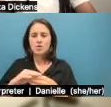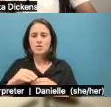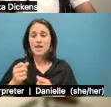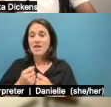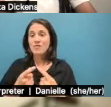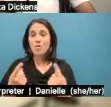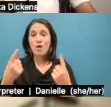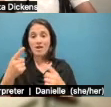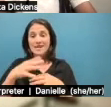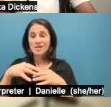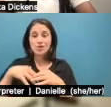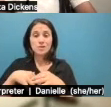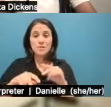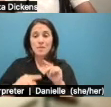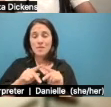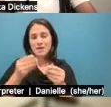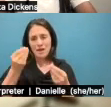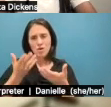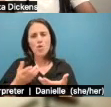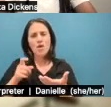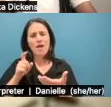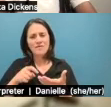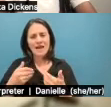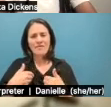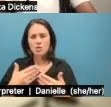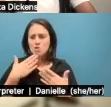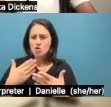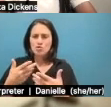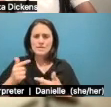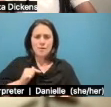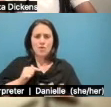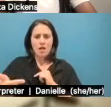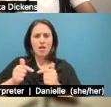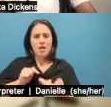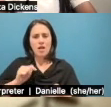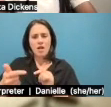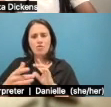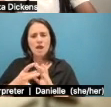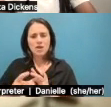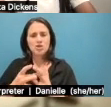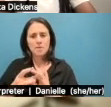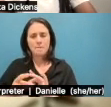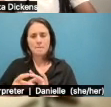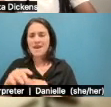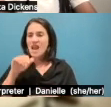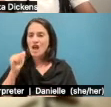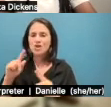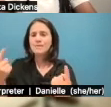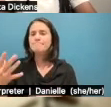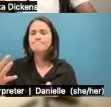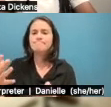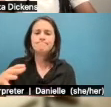another and environment. So like my process of working here, I want, I want that to, to, to be reciprocal. It's like, you know, I'm,